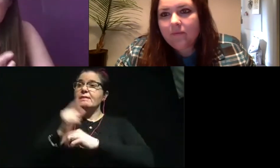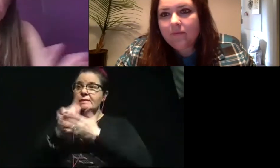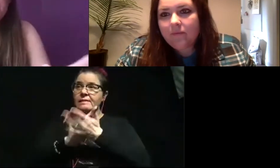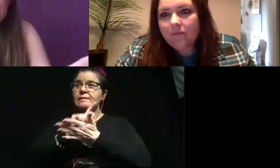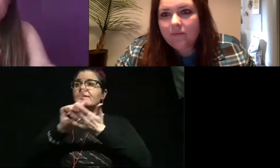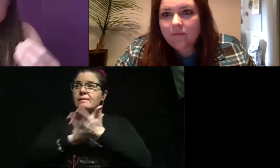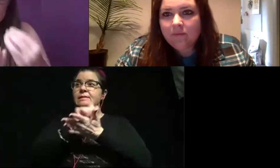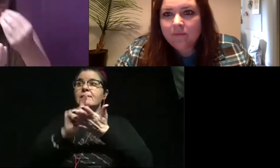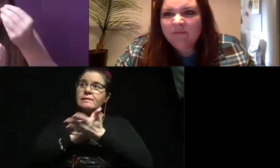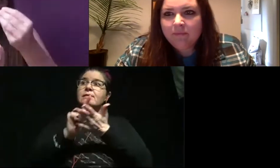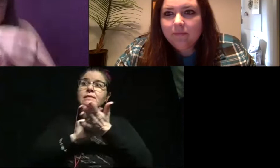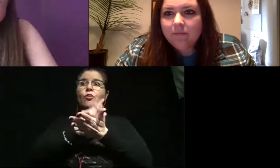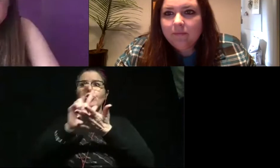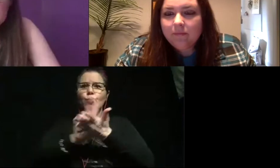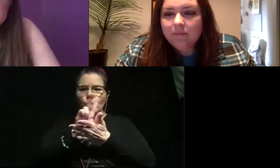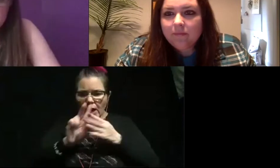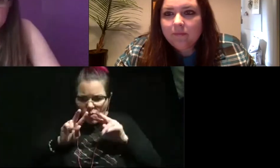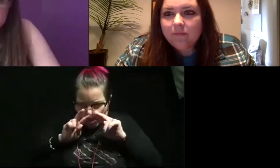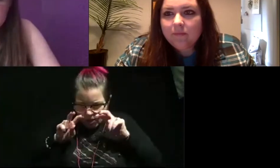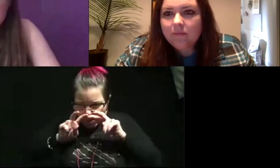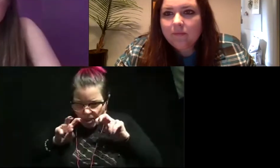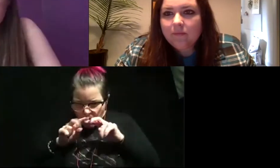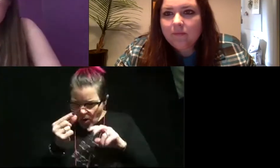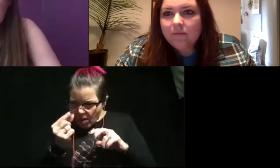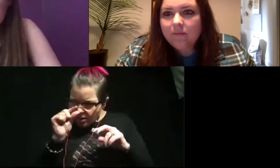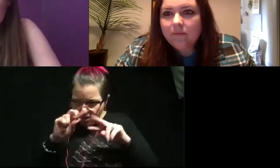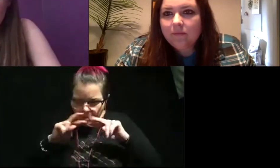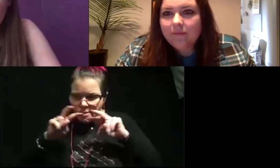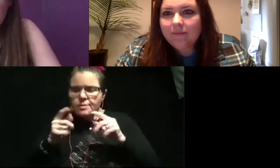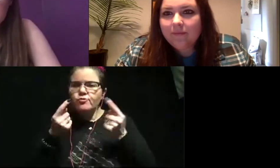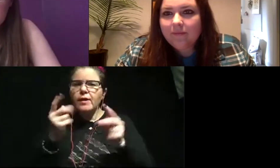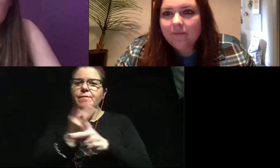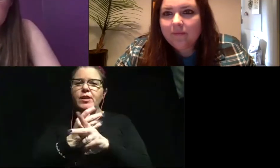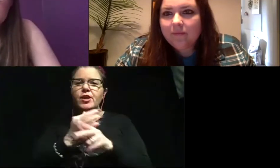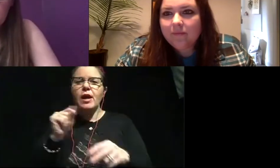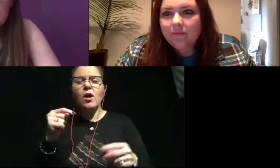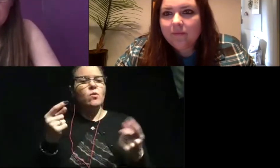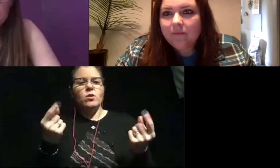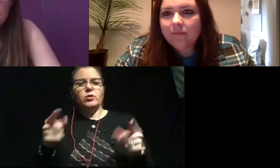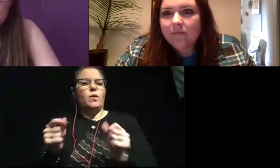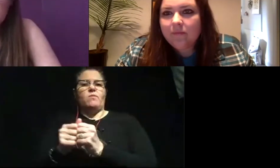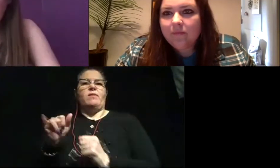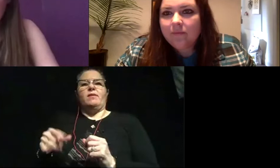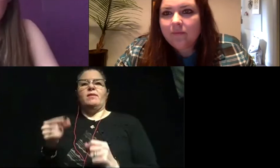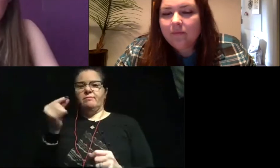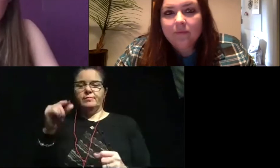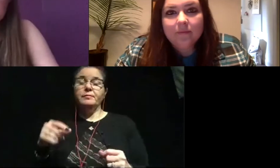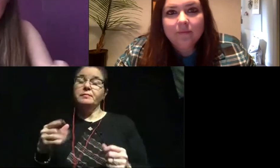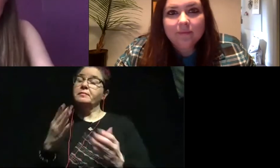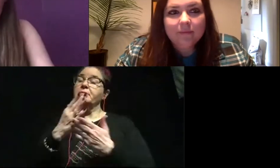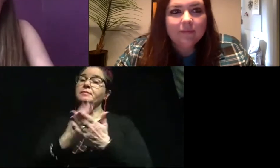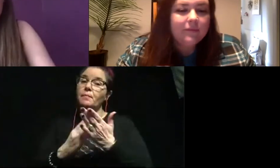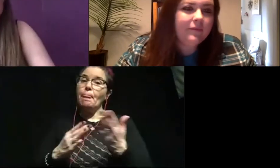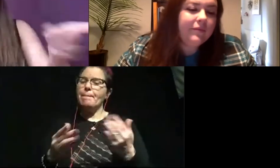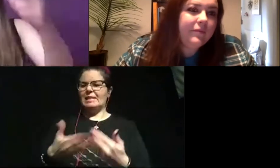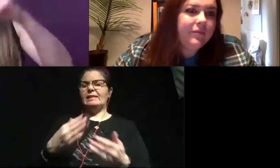hours, like 40 hours staring at this one little itty bitty fossil, trying to figure out what is going on with it. Some of them are really